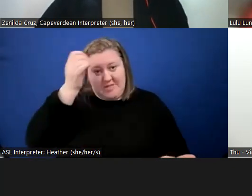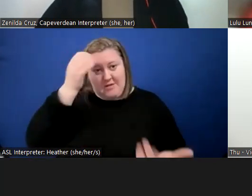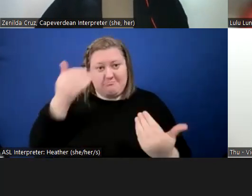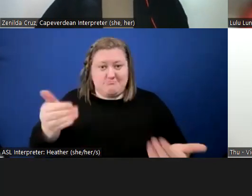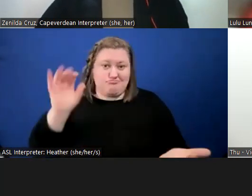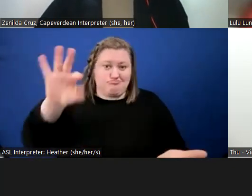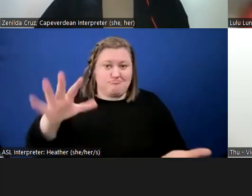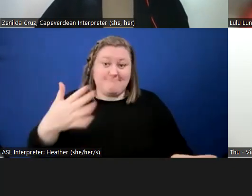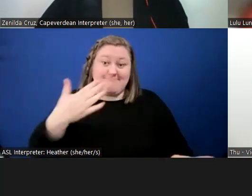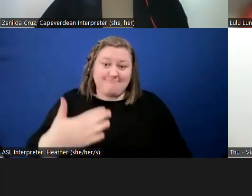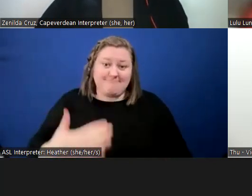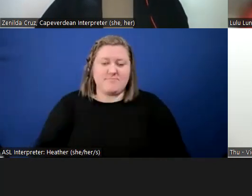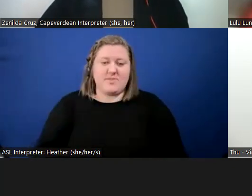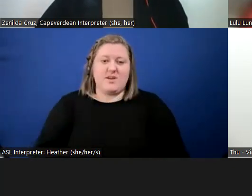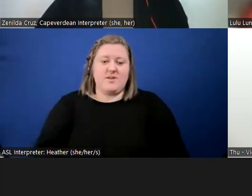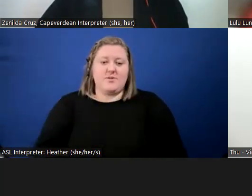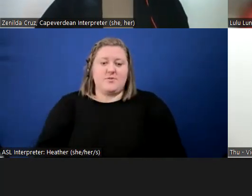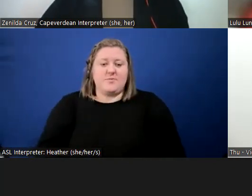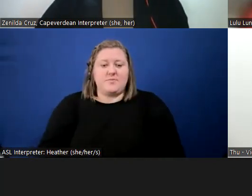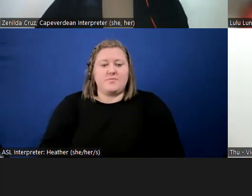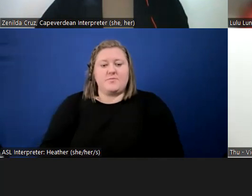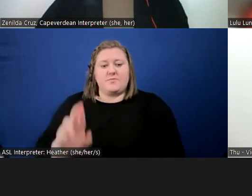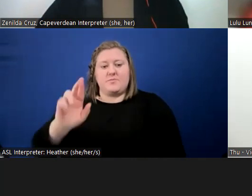Thank you. Thank you.